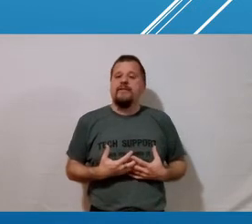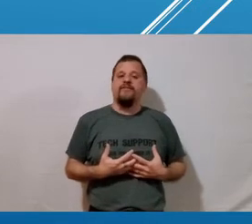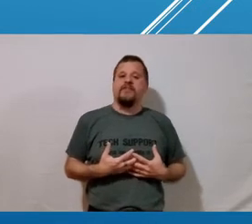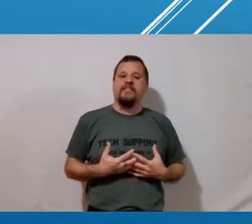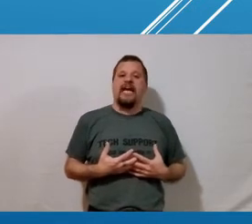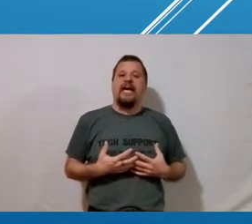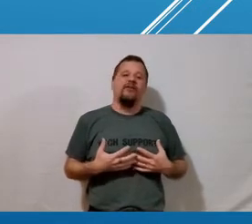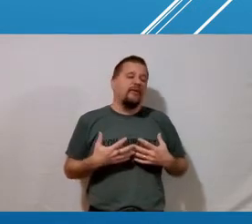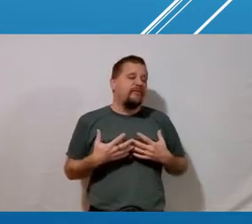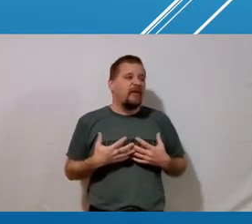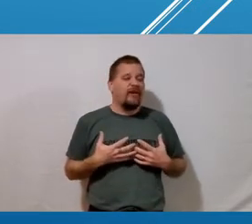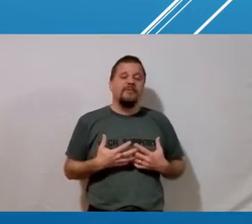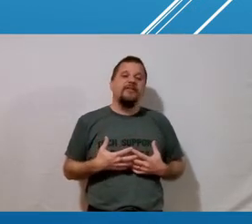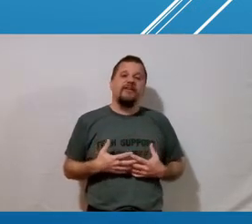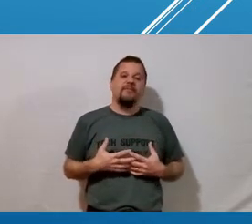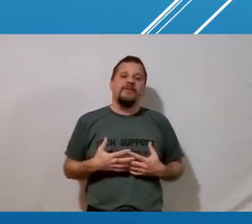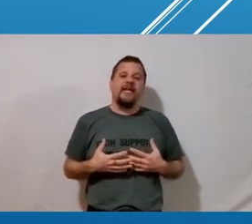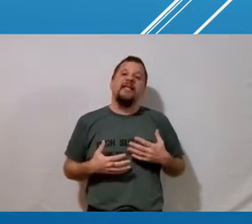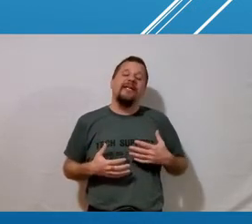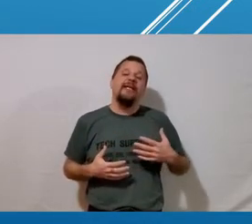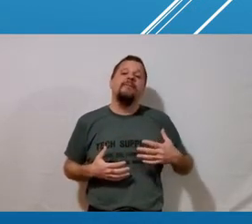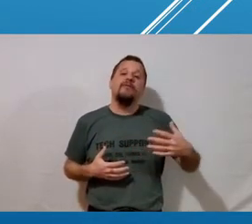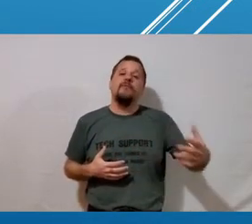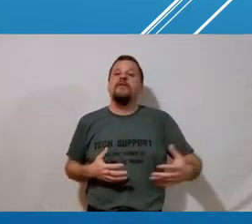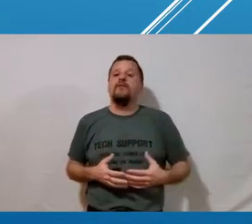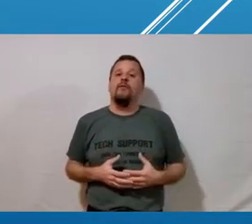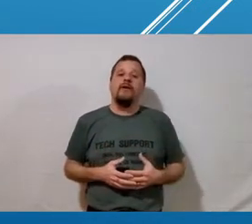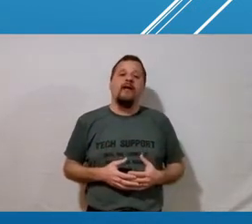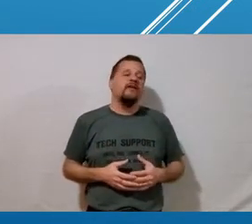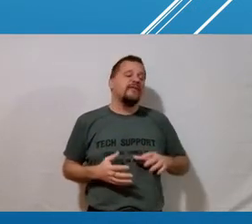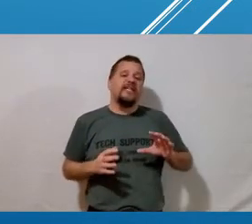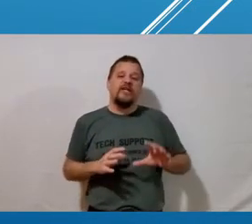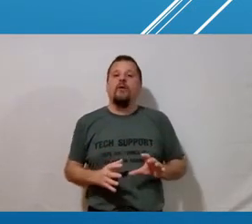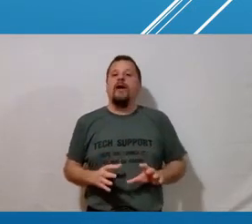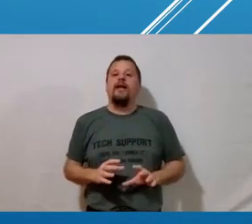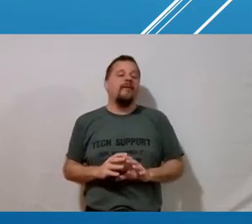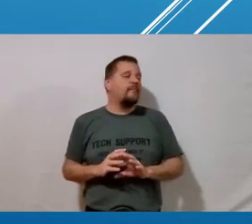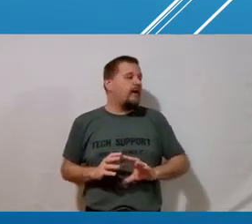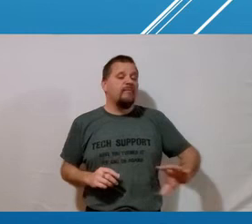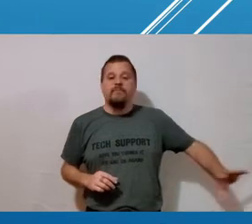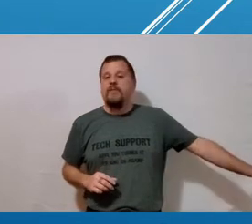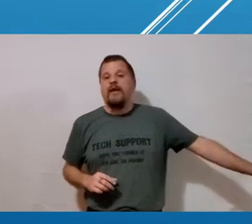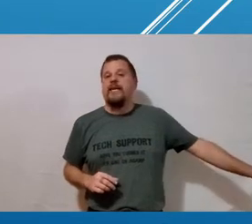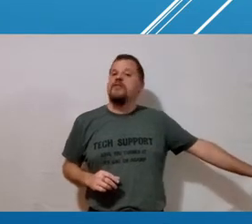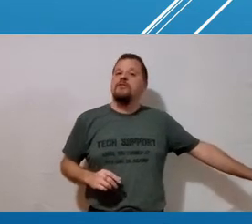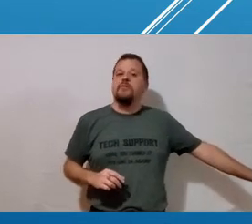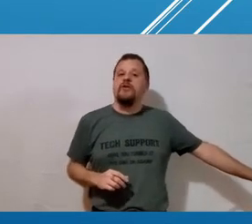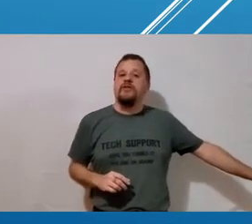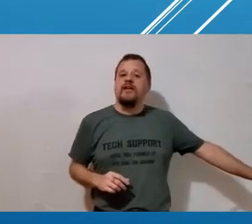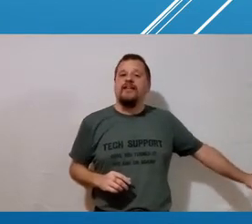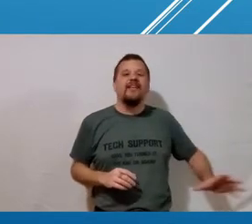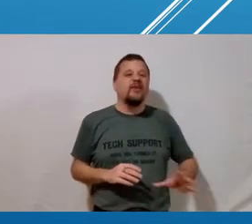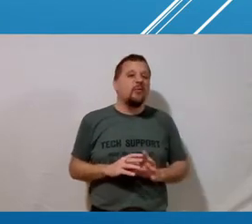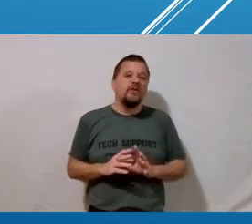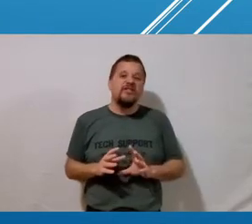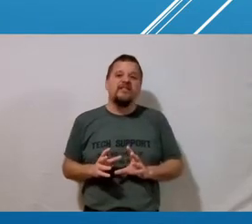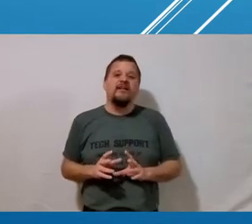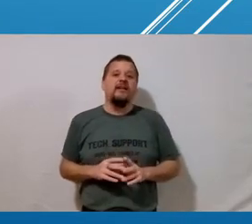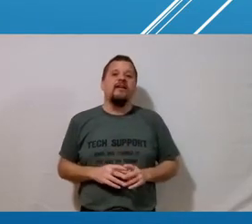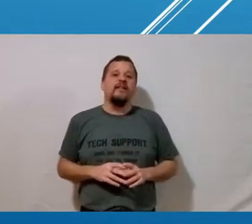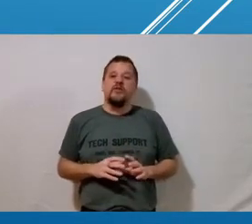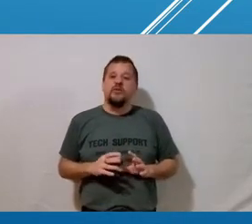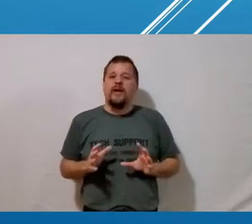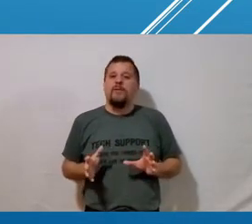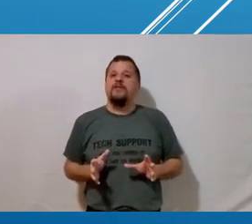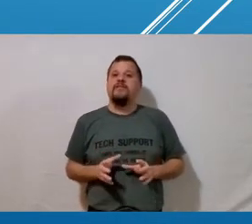would cause me to feel sad or they would cause me to feel upset they would keep me from moving forward so i said you know what i'm i'm against those words i think they're